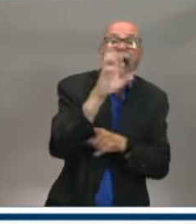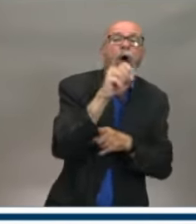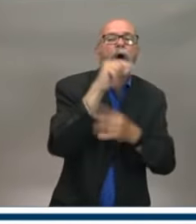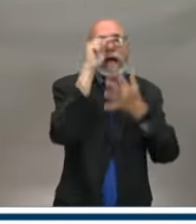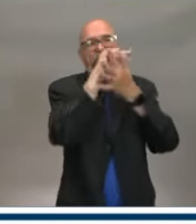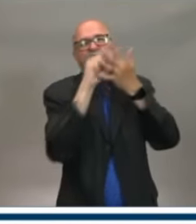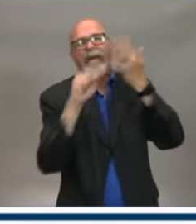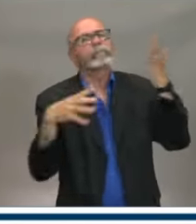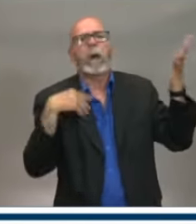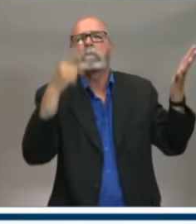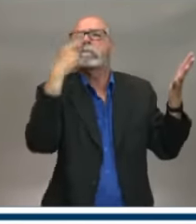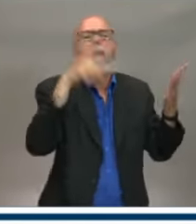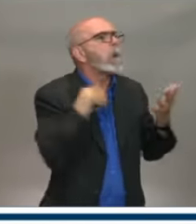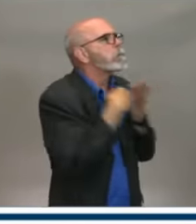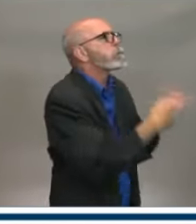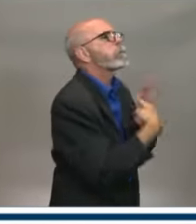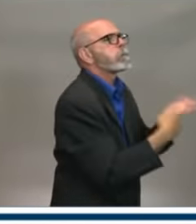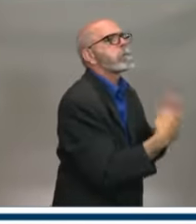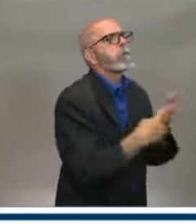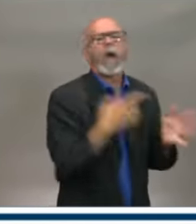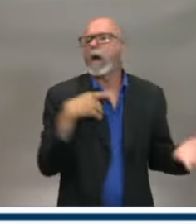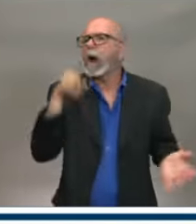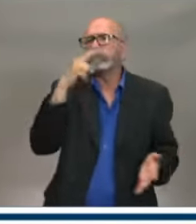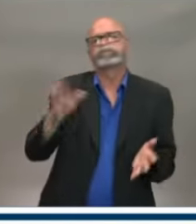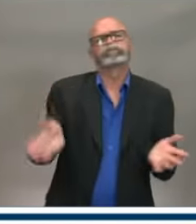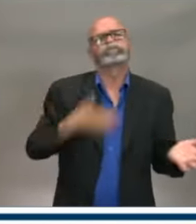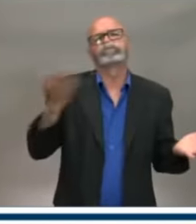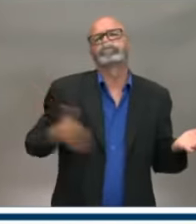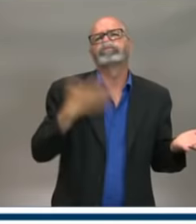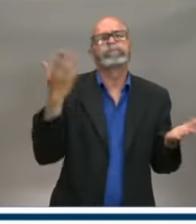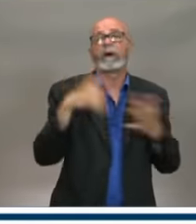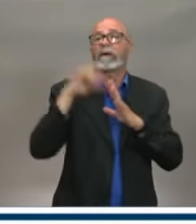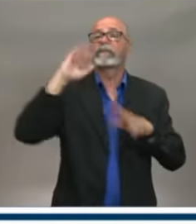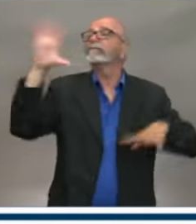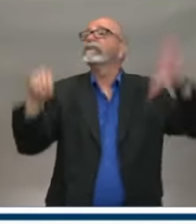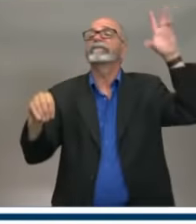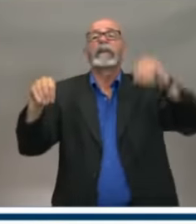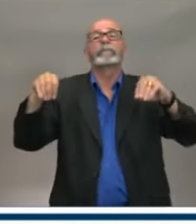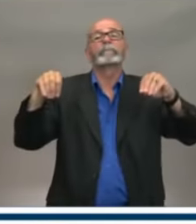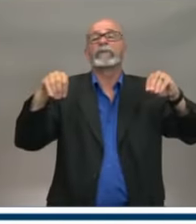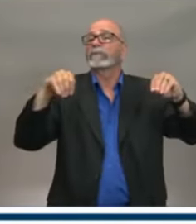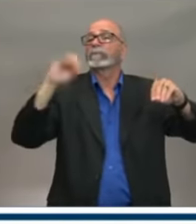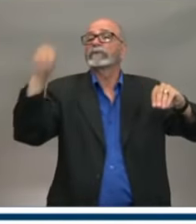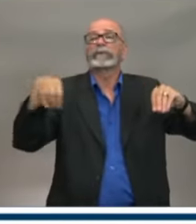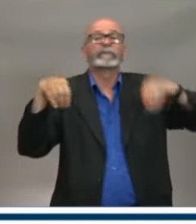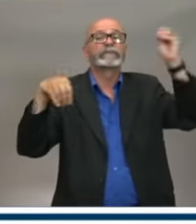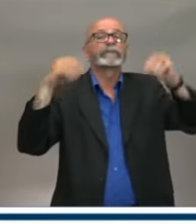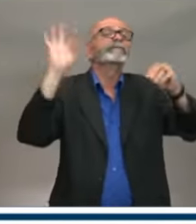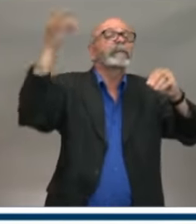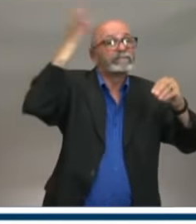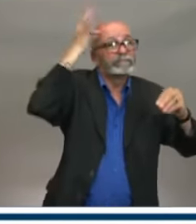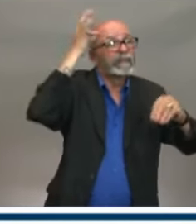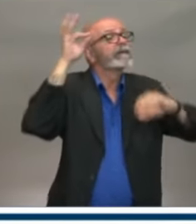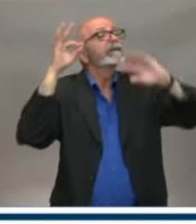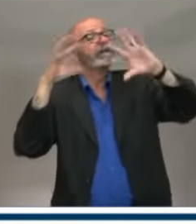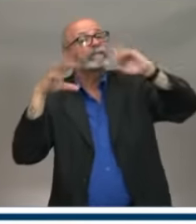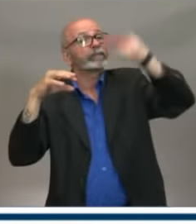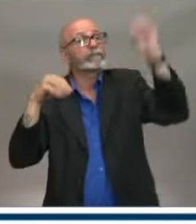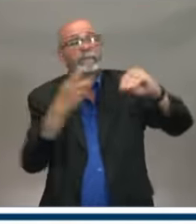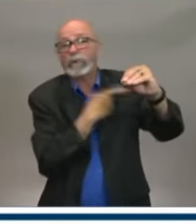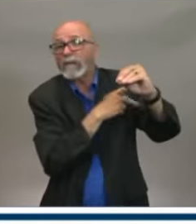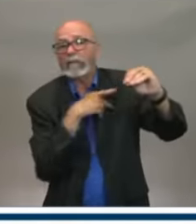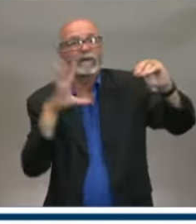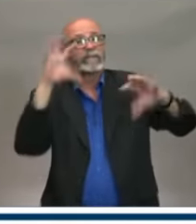started, it was 50-50 between provinces and the federal government and territories. Today,